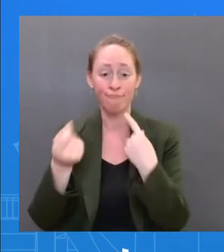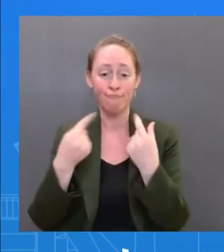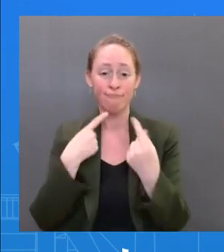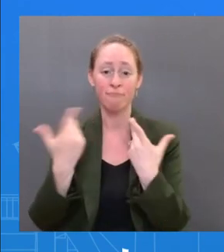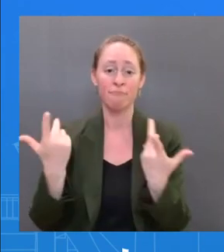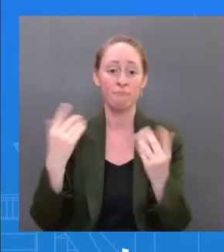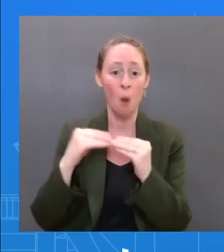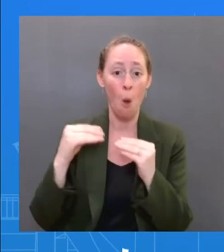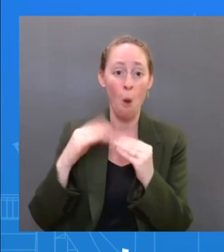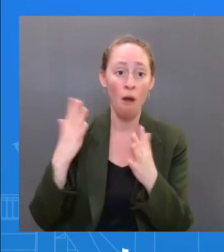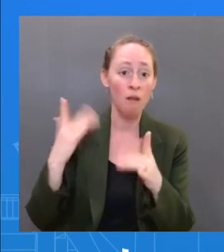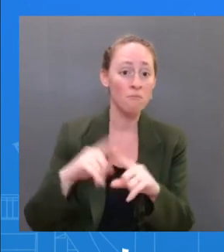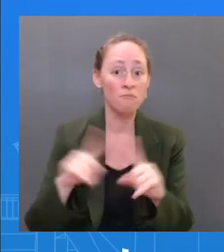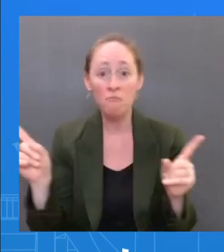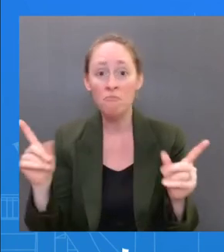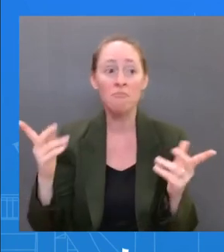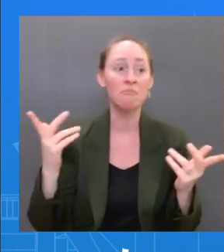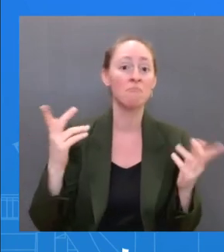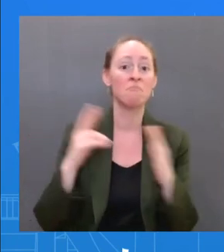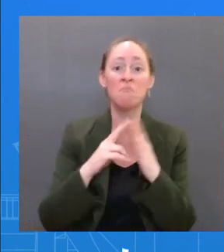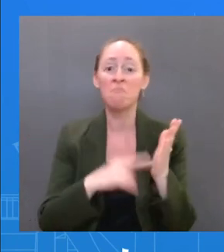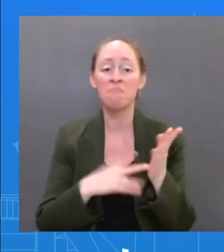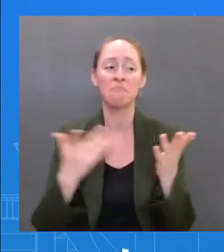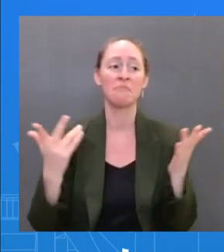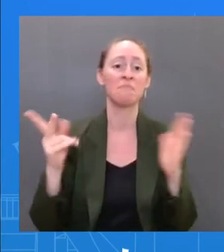We're gonna go. Yeah, let me — thank you, Karine. Uh,